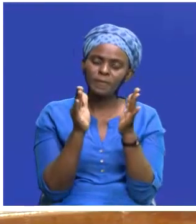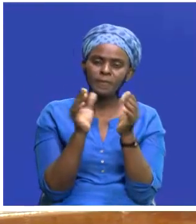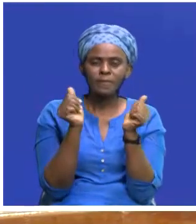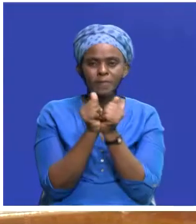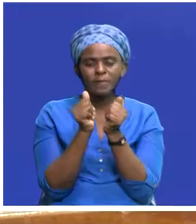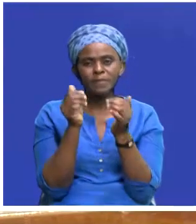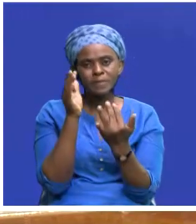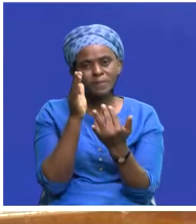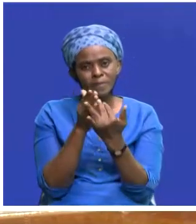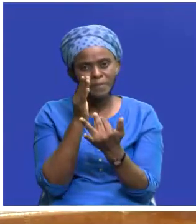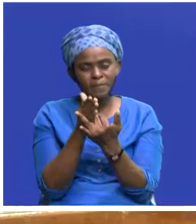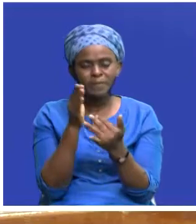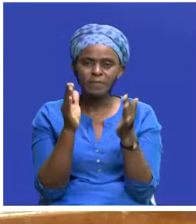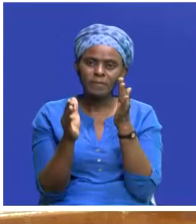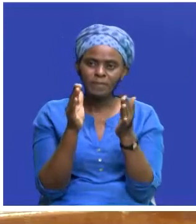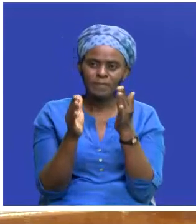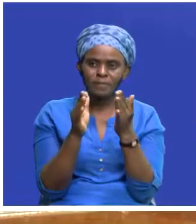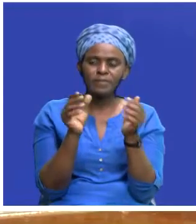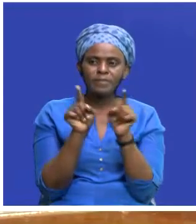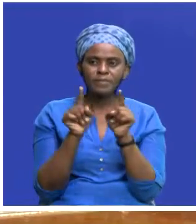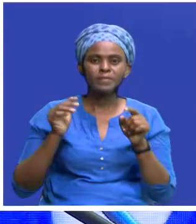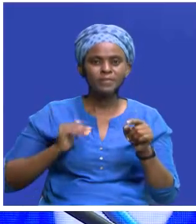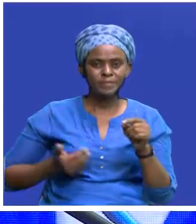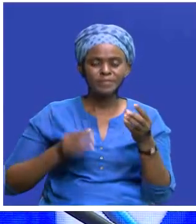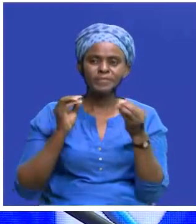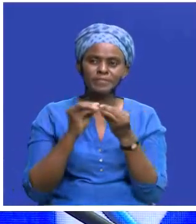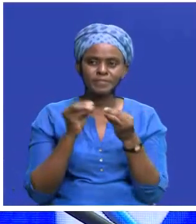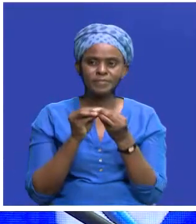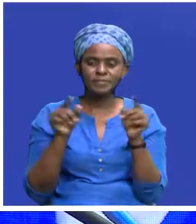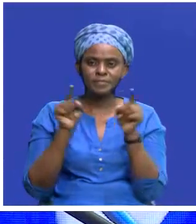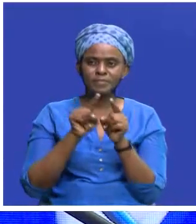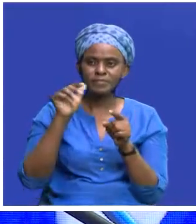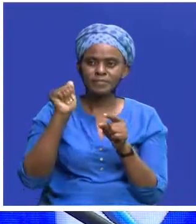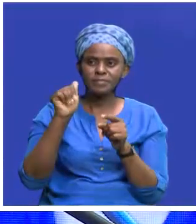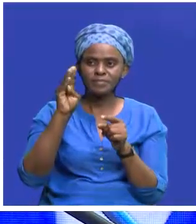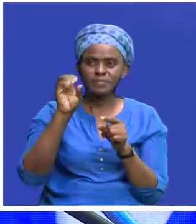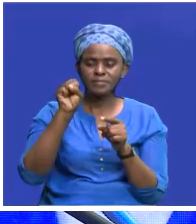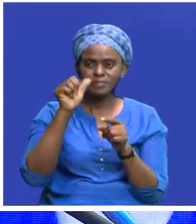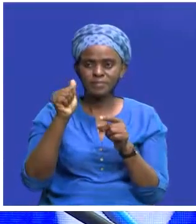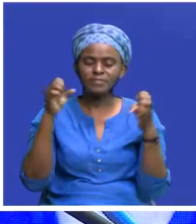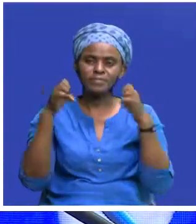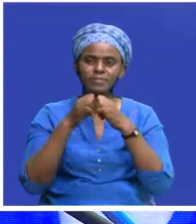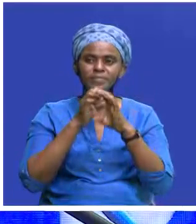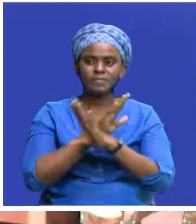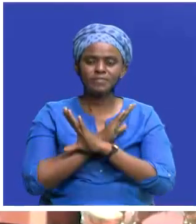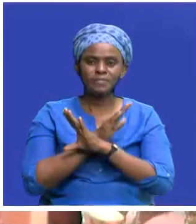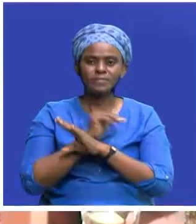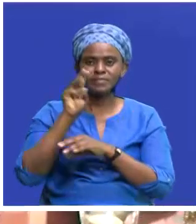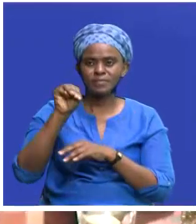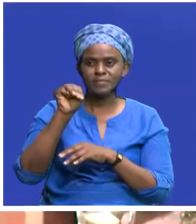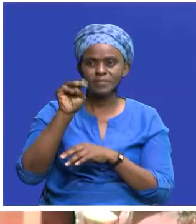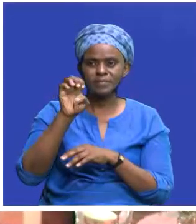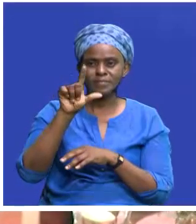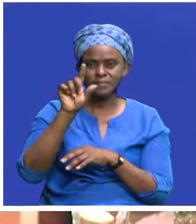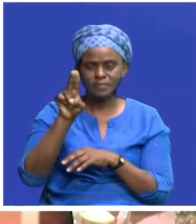medium enterprises and women in particular. And APSA Bank Zambia Managing Director Mzinga Melu explained how the